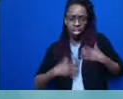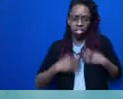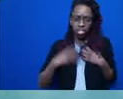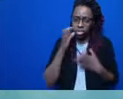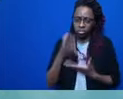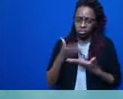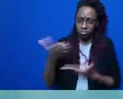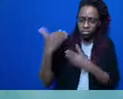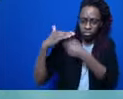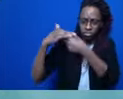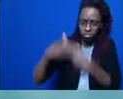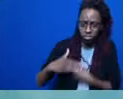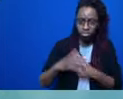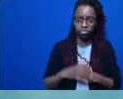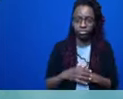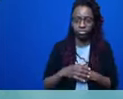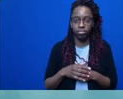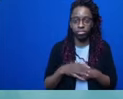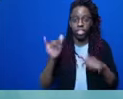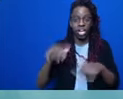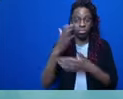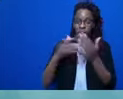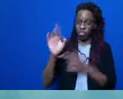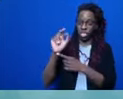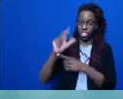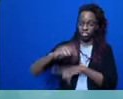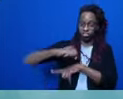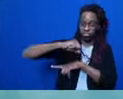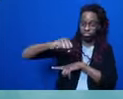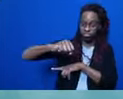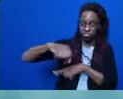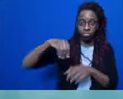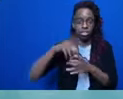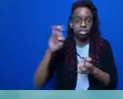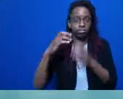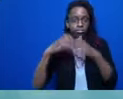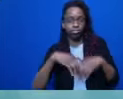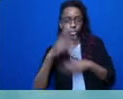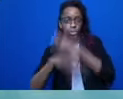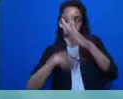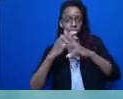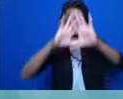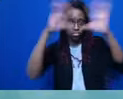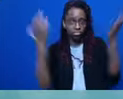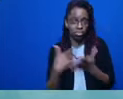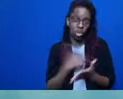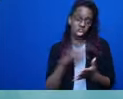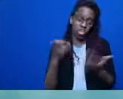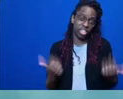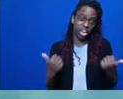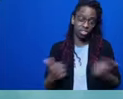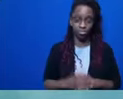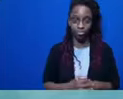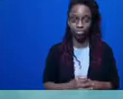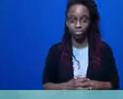to the destructive world in which we live today. If we put in the effort to truly learn from and